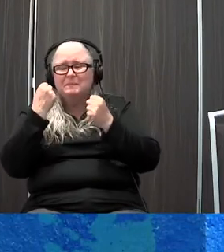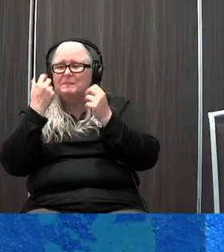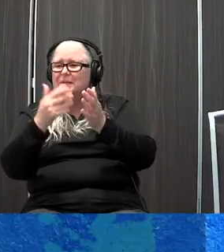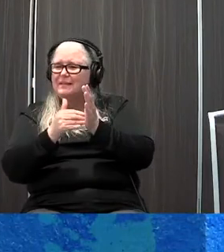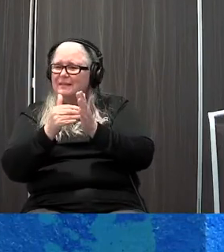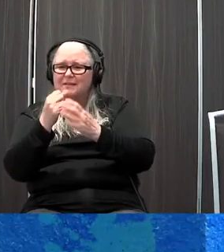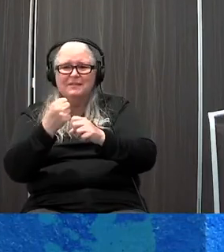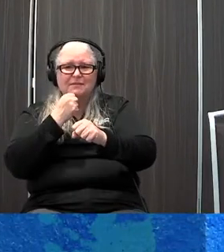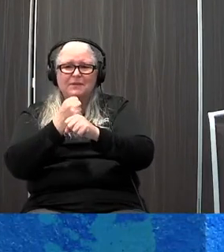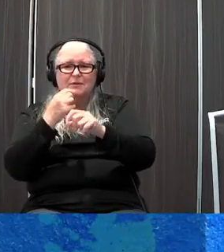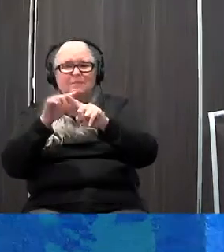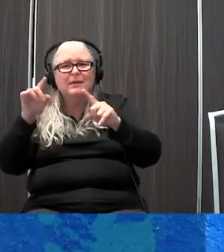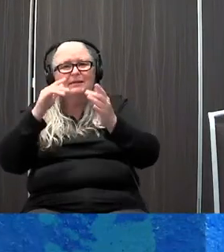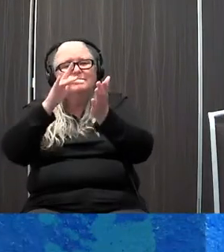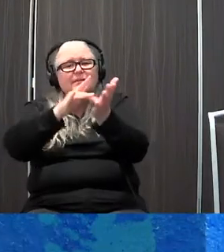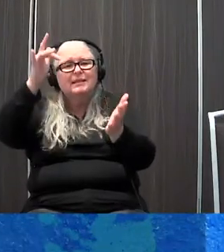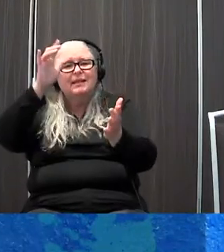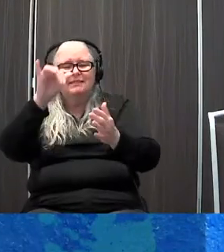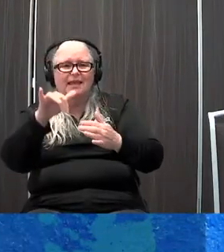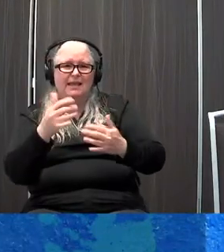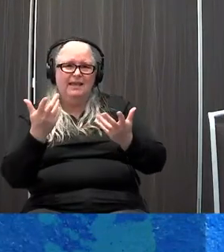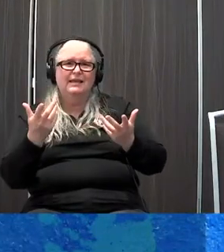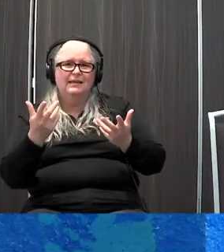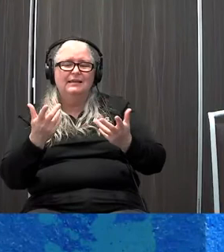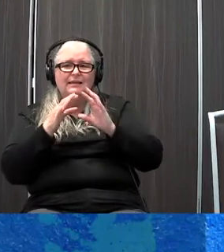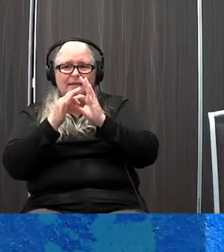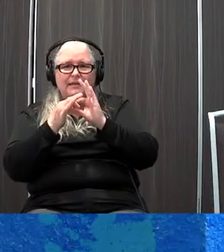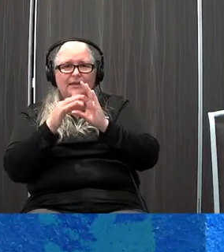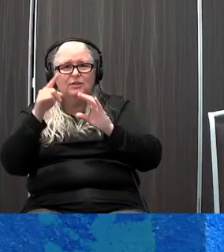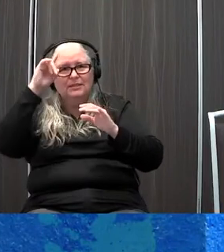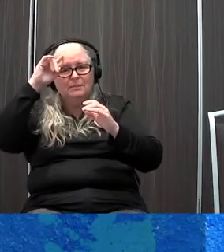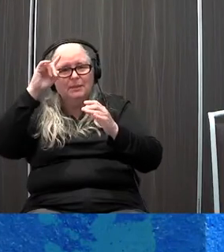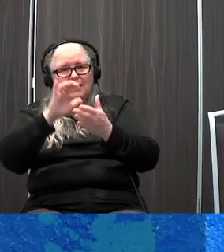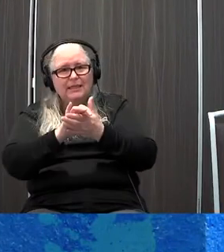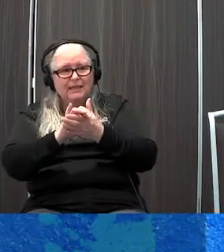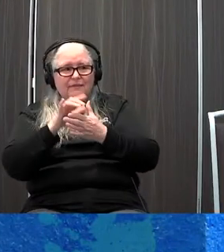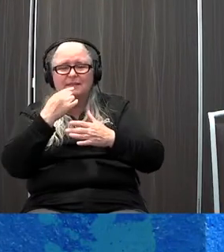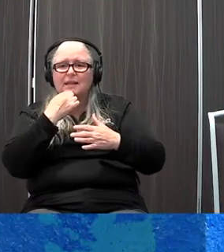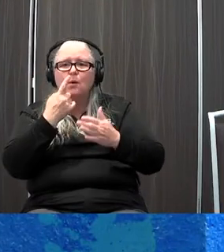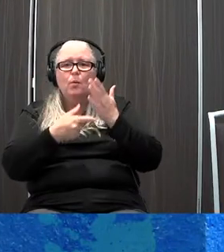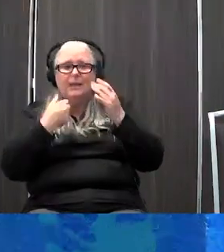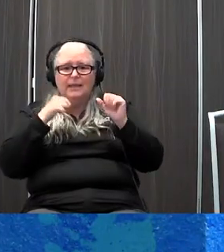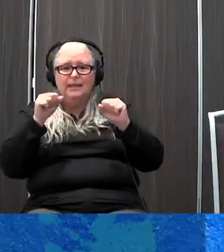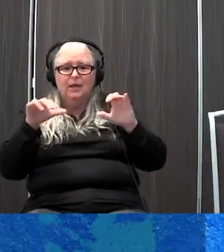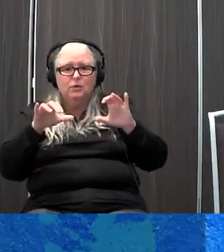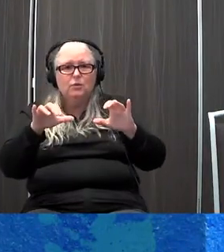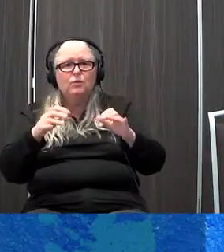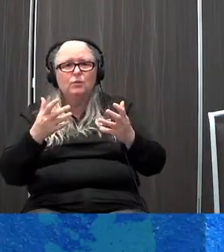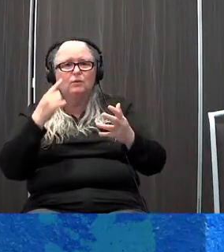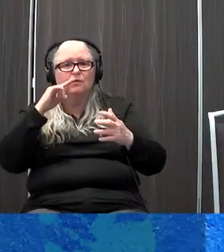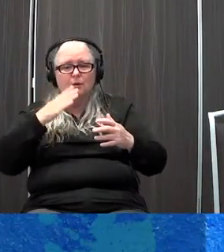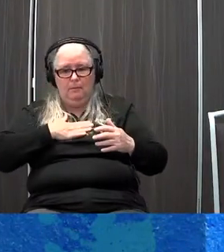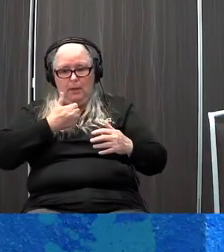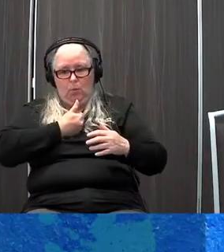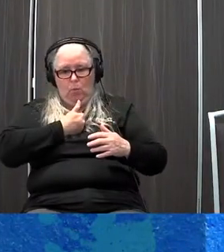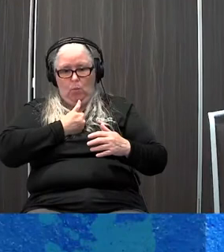it's just capitalizing on that connection. It's believing it and saying, okay, let me try and see what I can do to capitalize on that for my own health